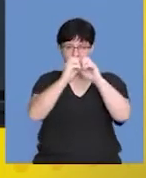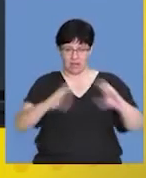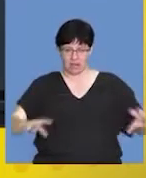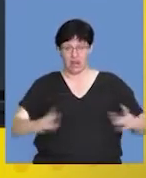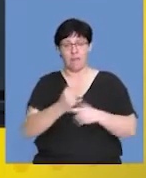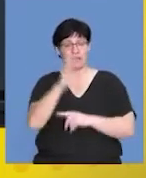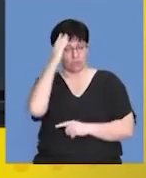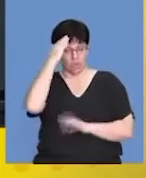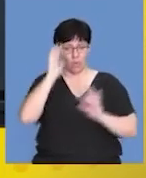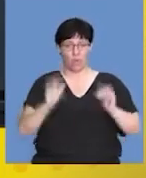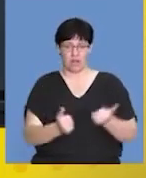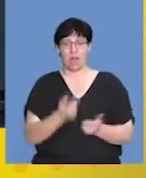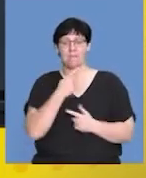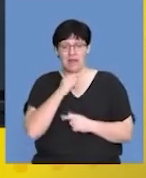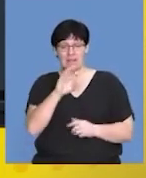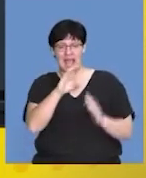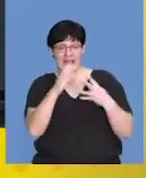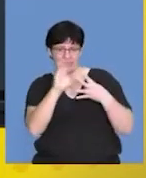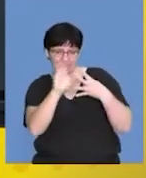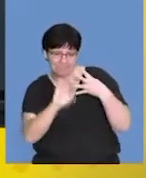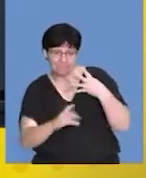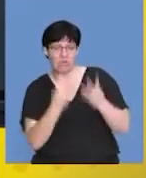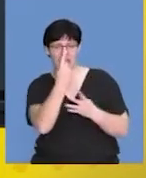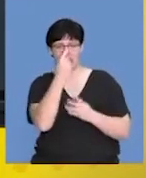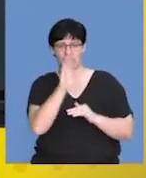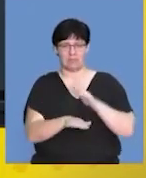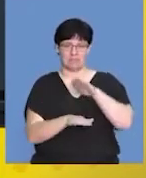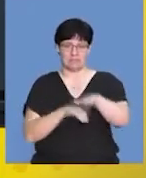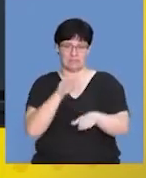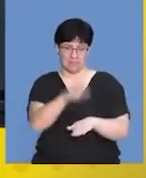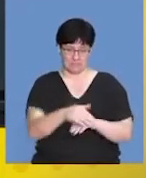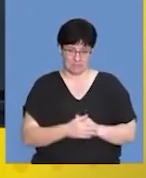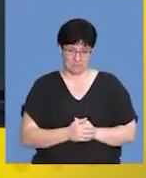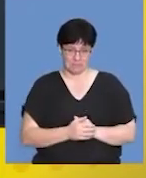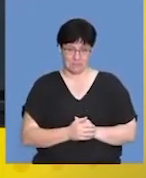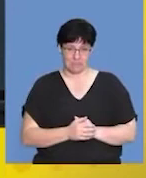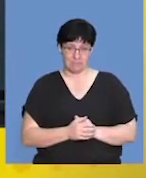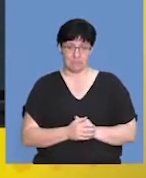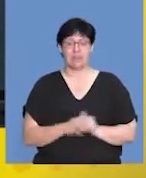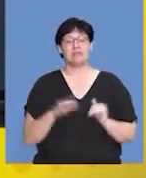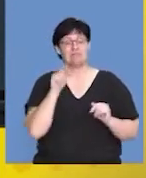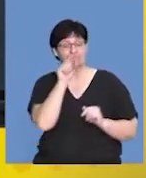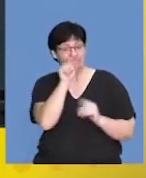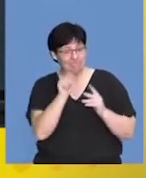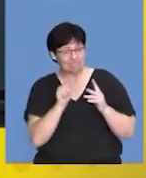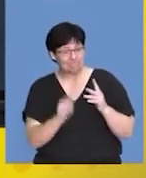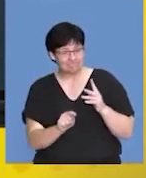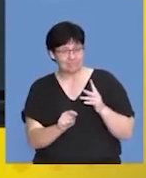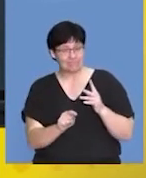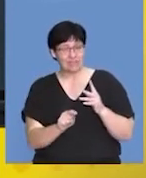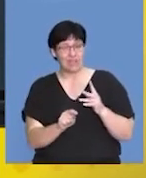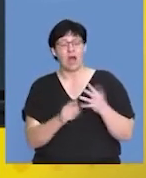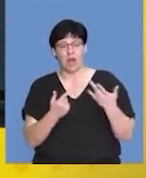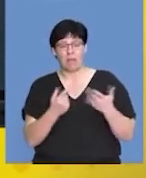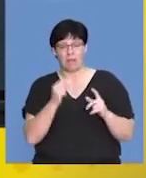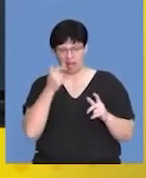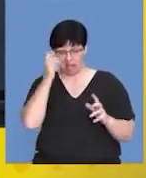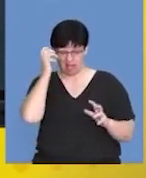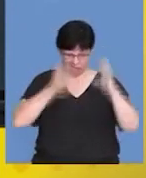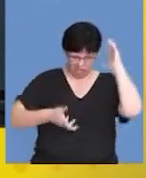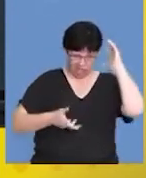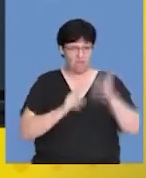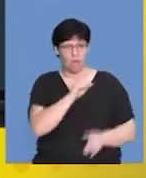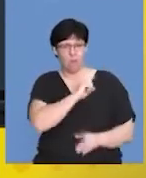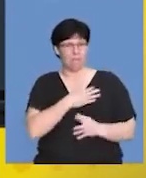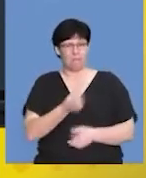obviously you need to understand the characteristics of each stage. And hence, it's sometimes these kind of appear quite confusing if you